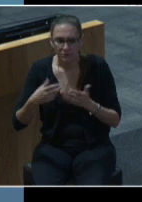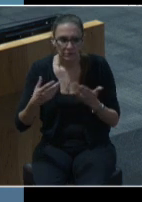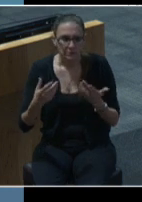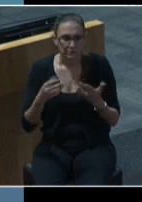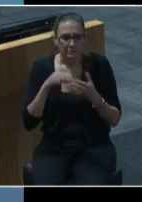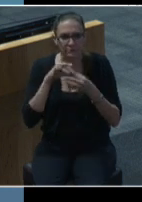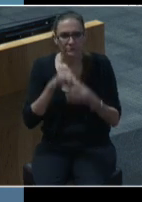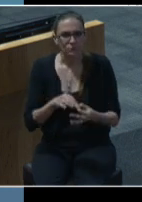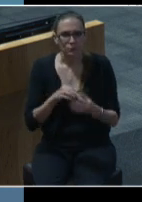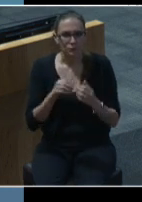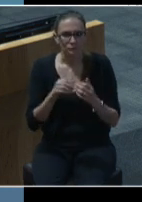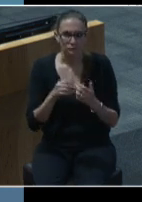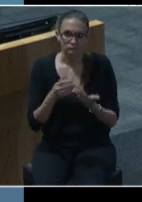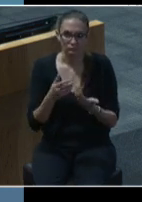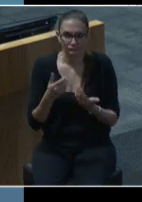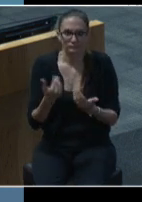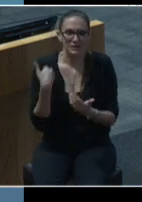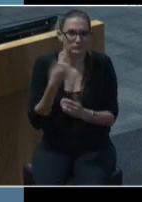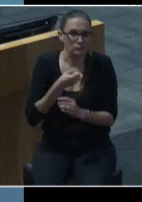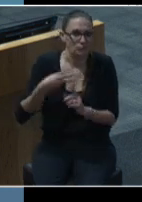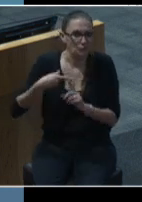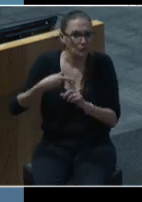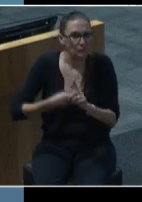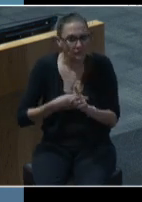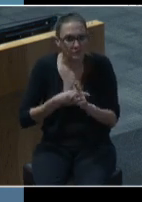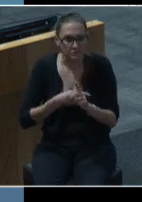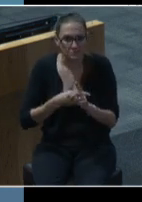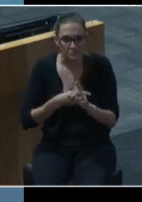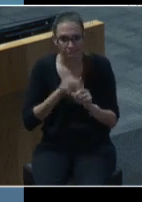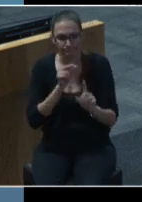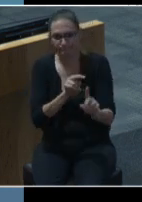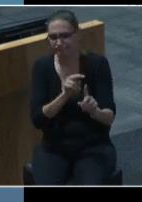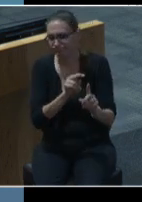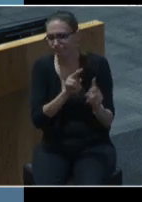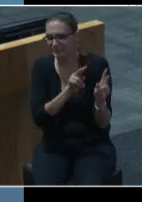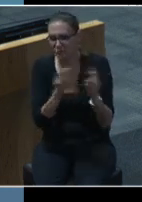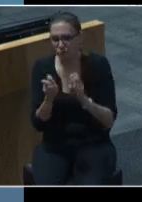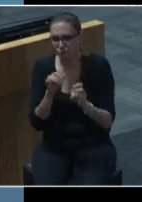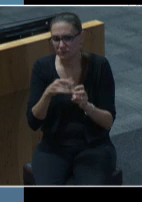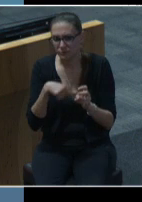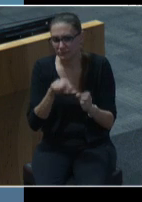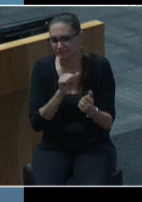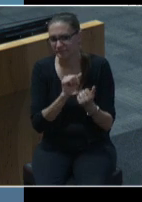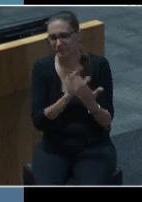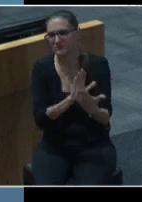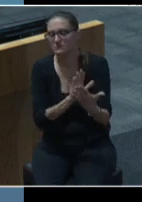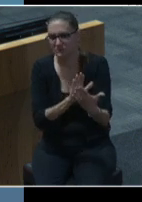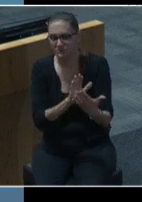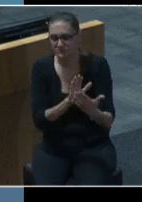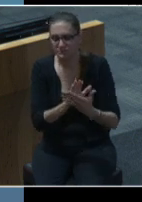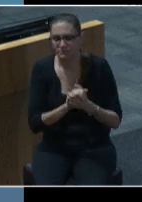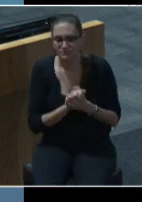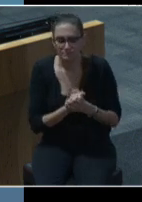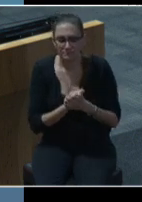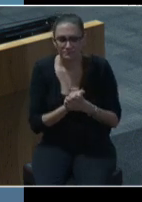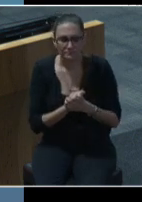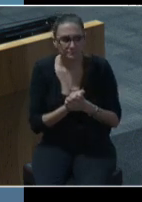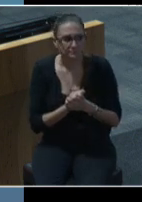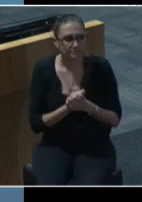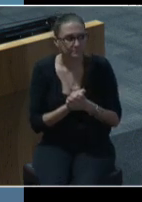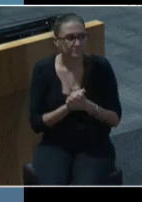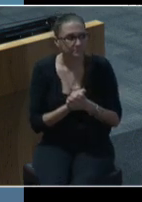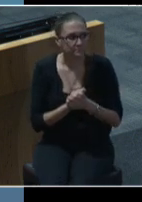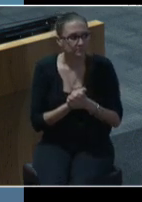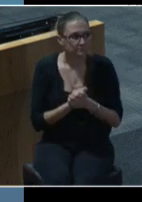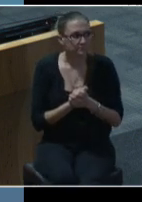the last couple months on issues of base equity and opportunity